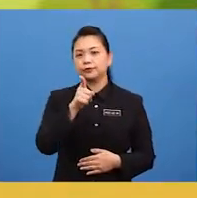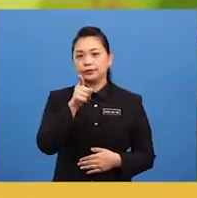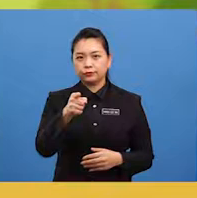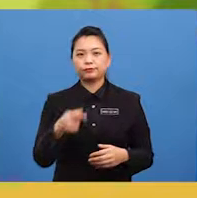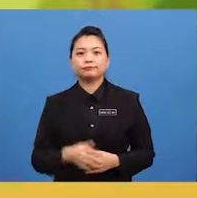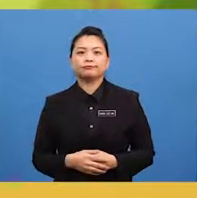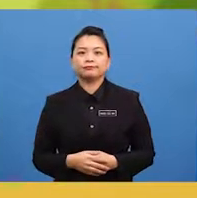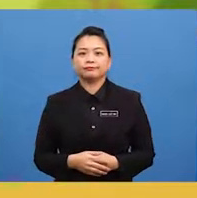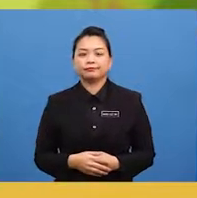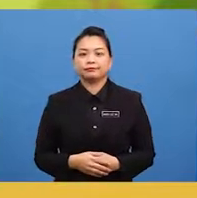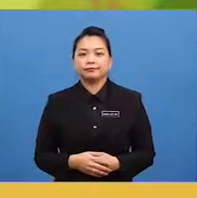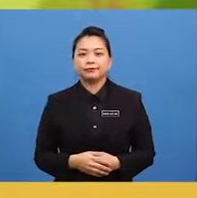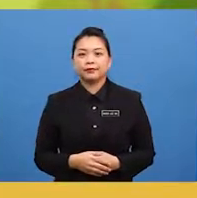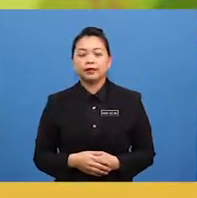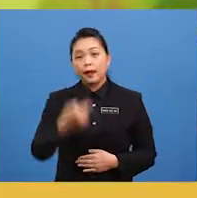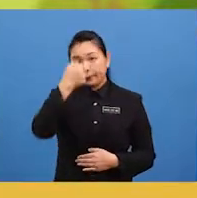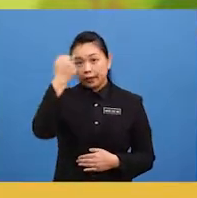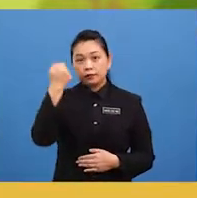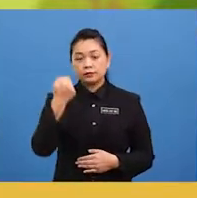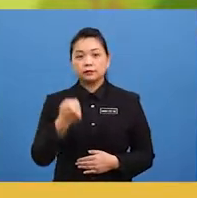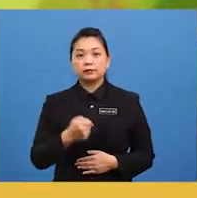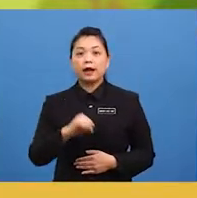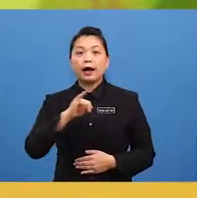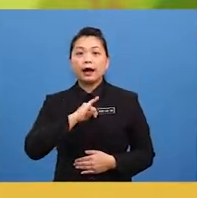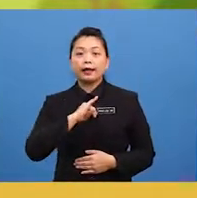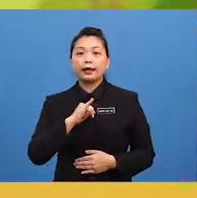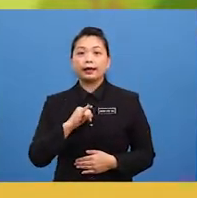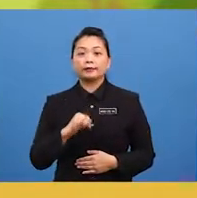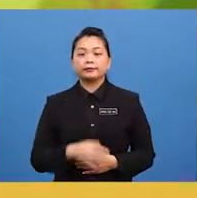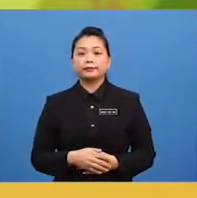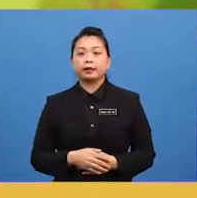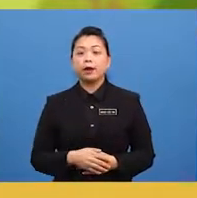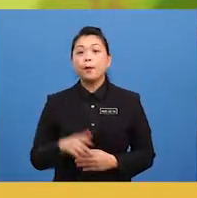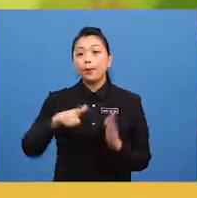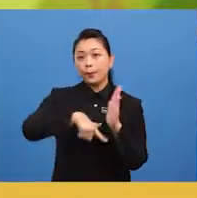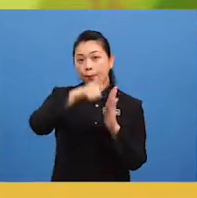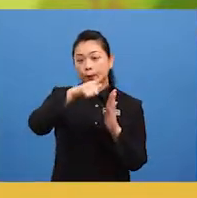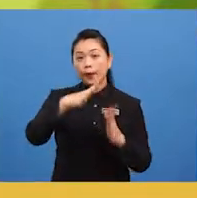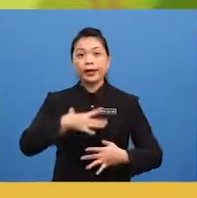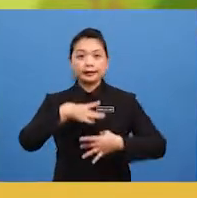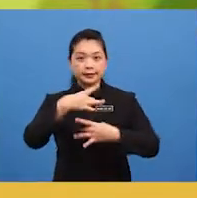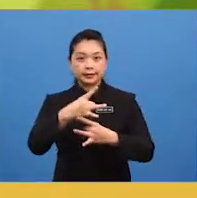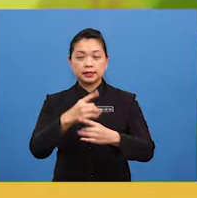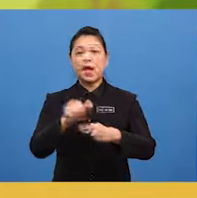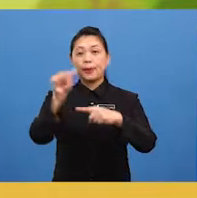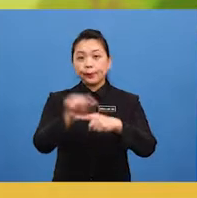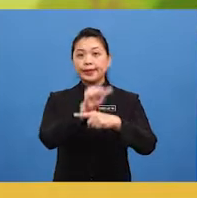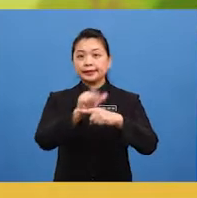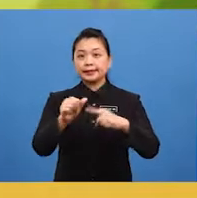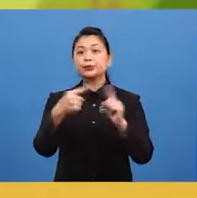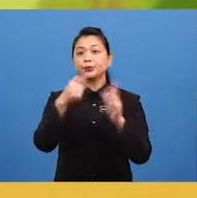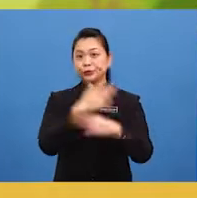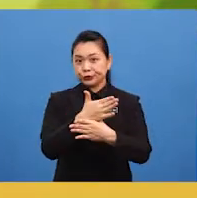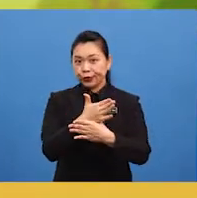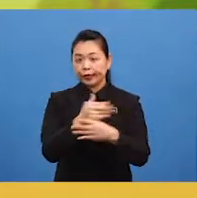because I have more interesting practices to share with you